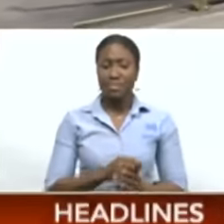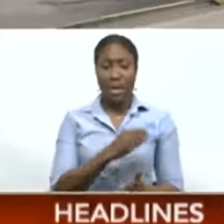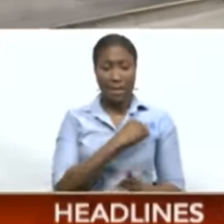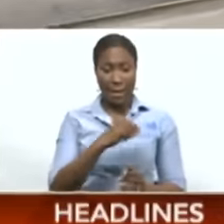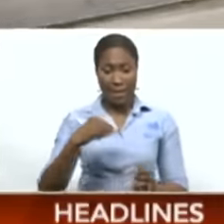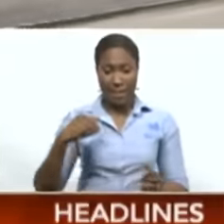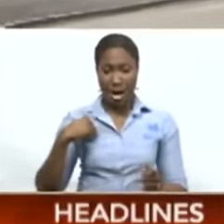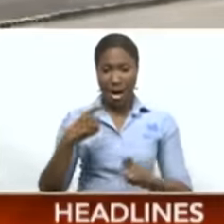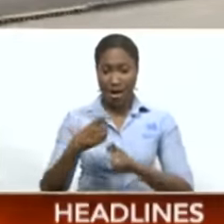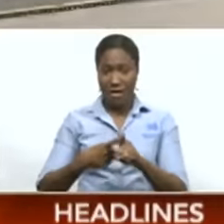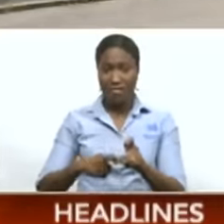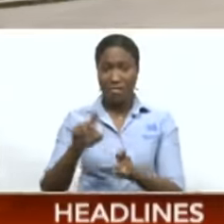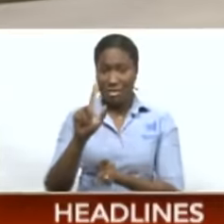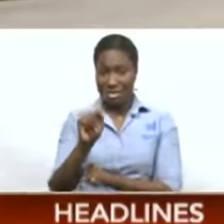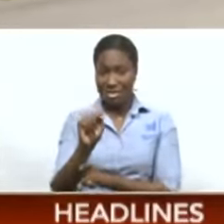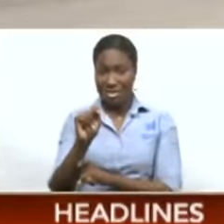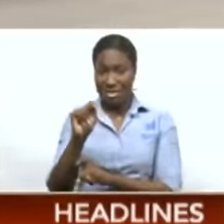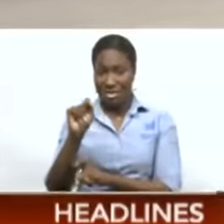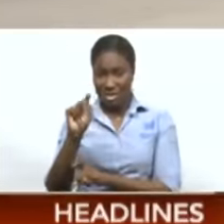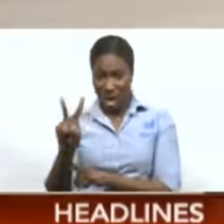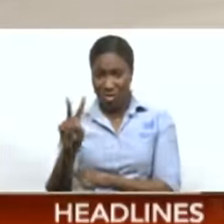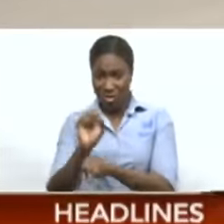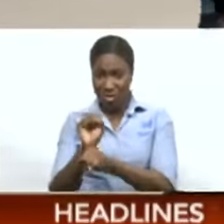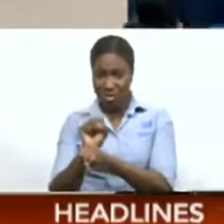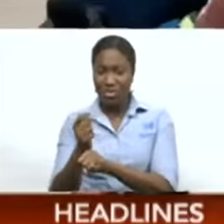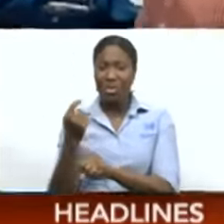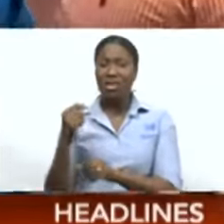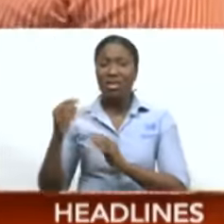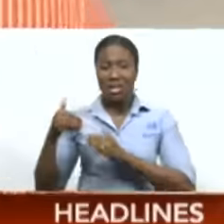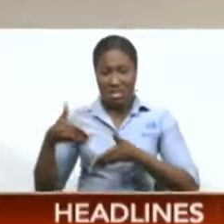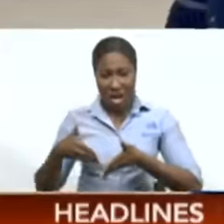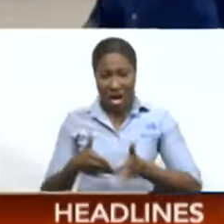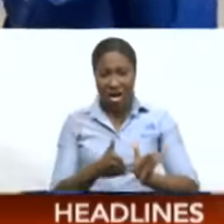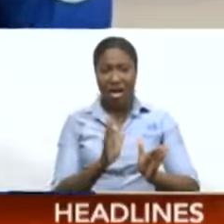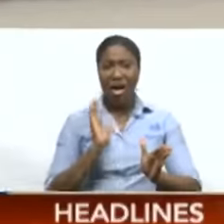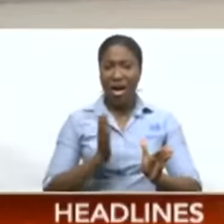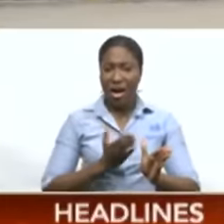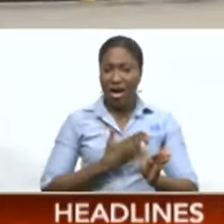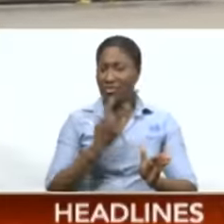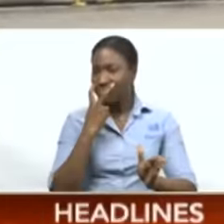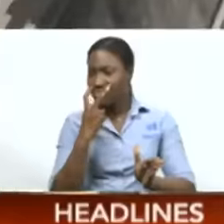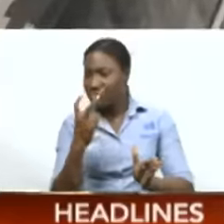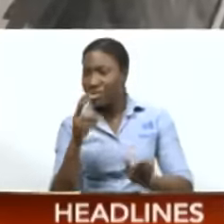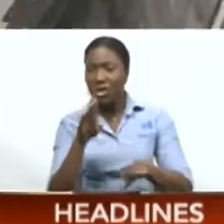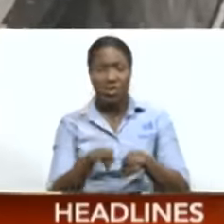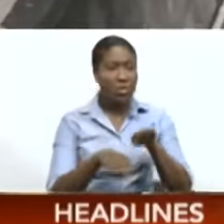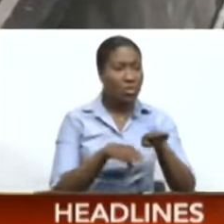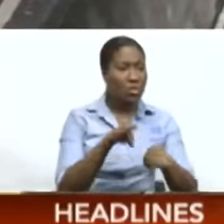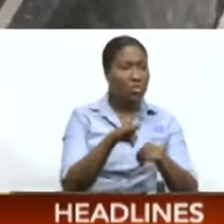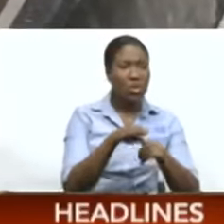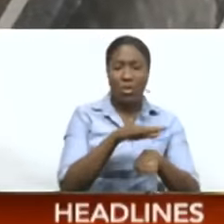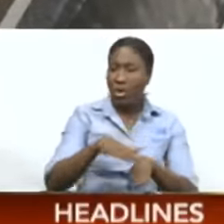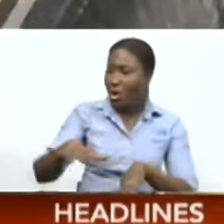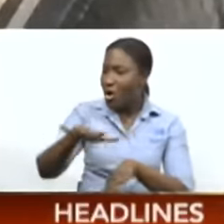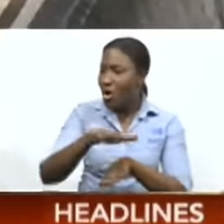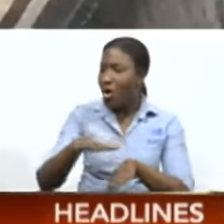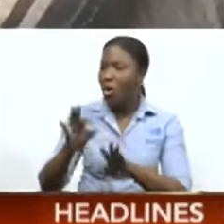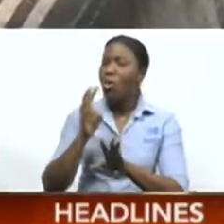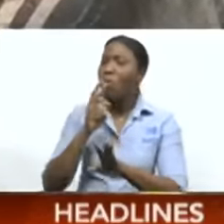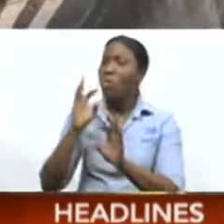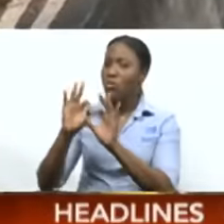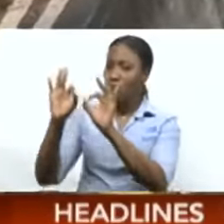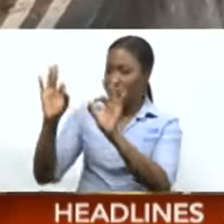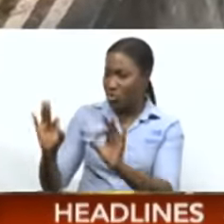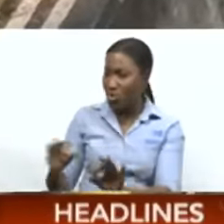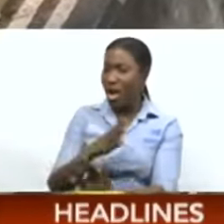media were taken on a tour of the Salination Company based at the Point Leases Industrial Estate. De Salcott Managing Director John Thompson assures